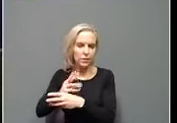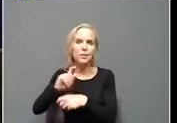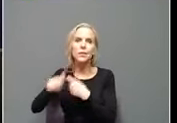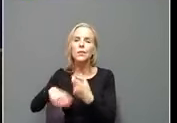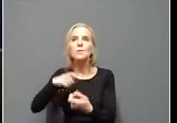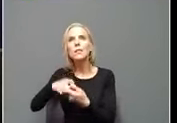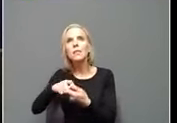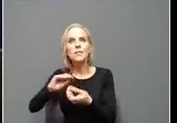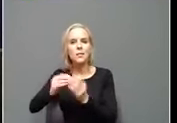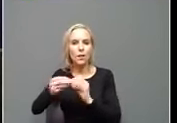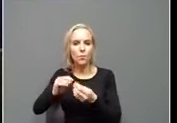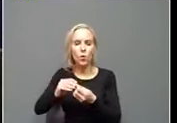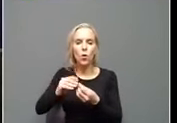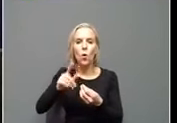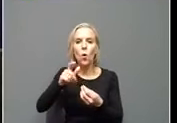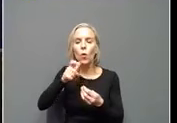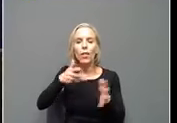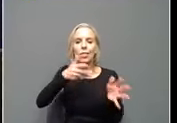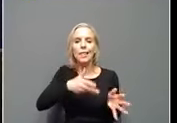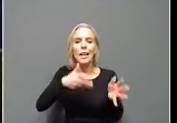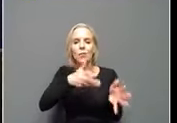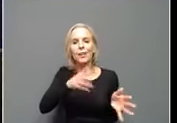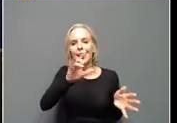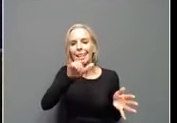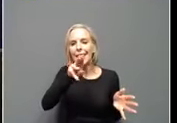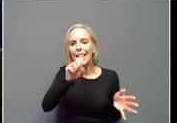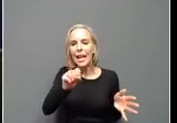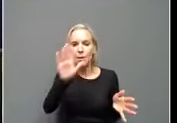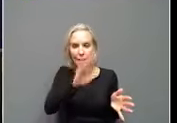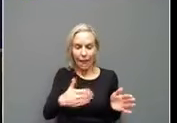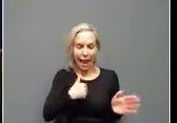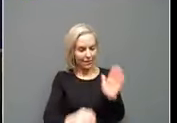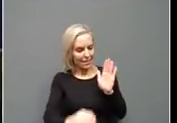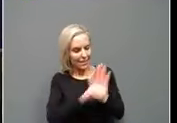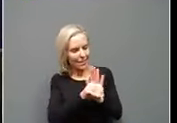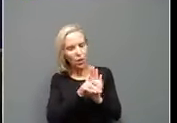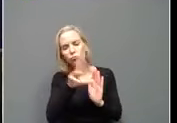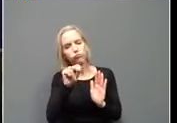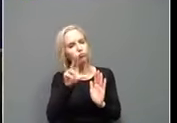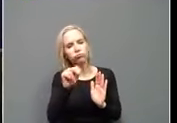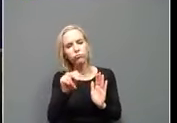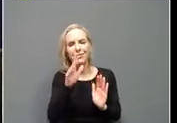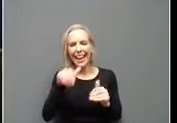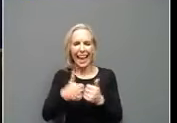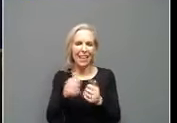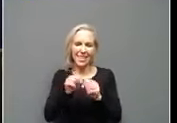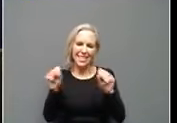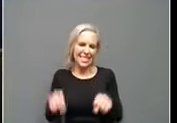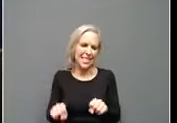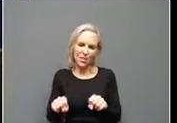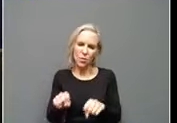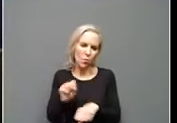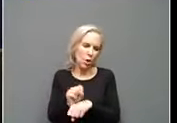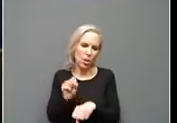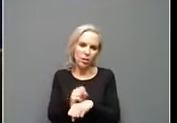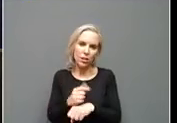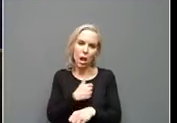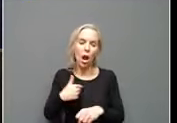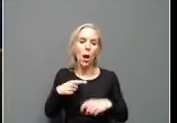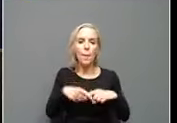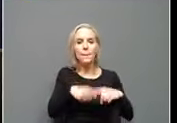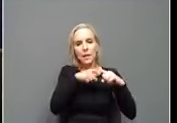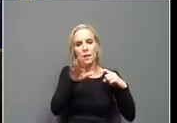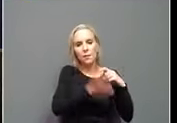of just lingering claims. You're never going to have zero. So that's just not how the system works right now. Our pending is at about